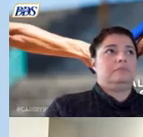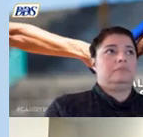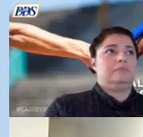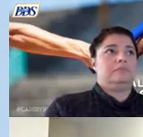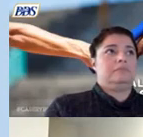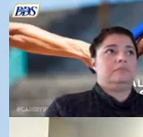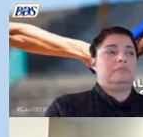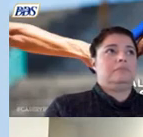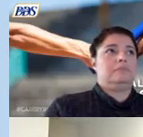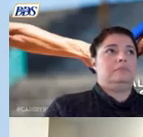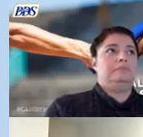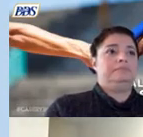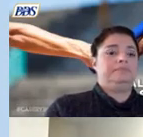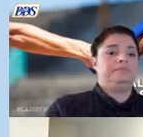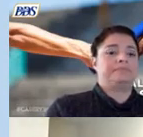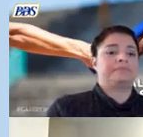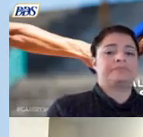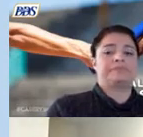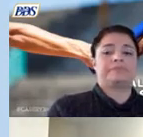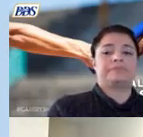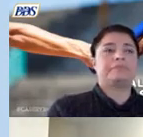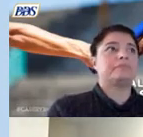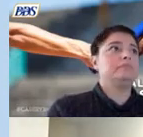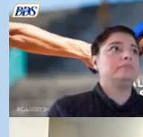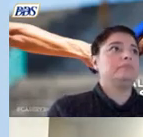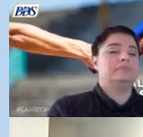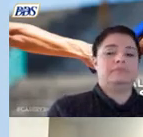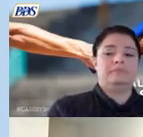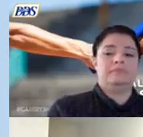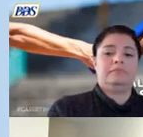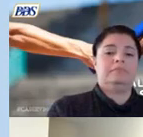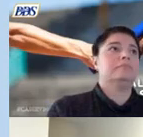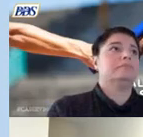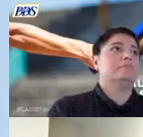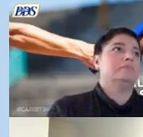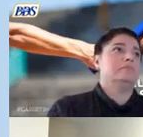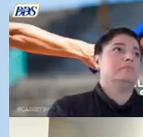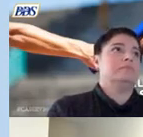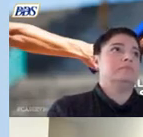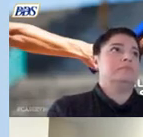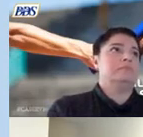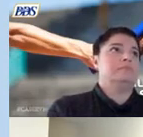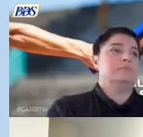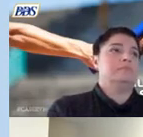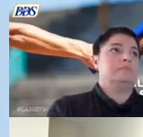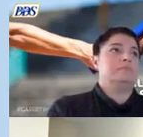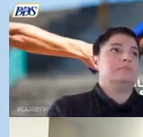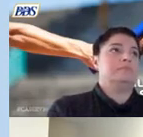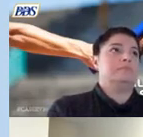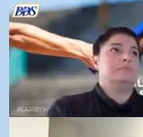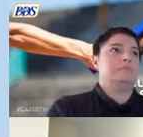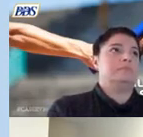training to regional center staff and parents to empower parents to seek